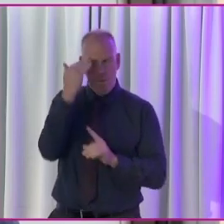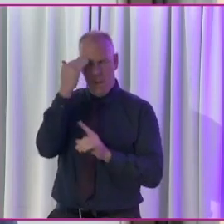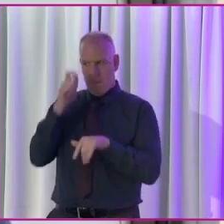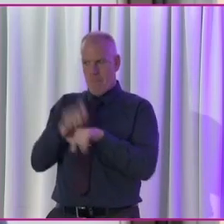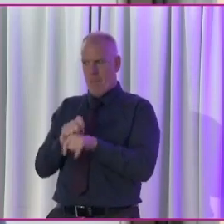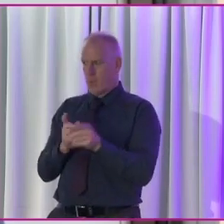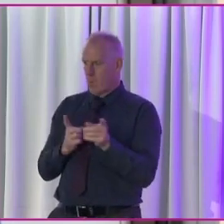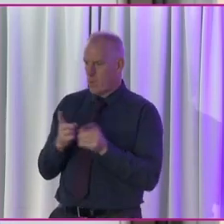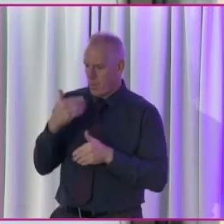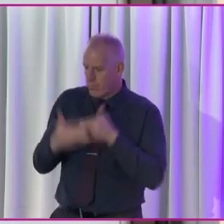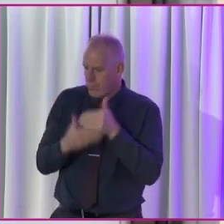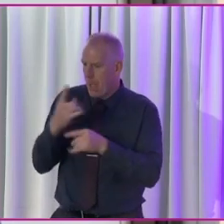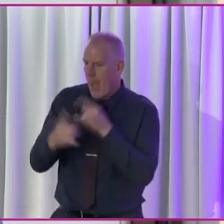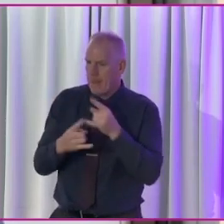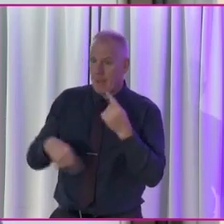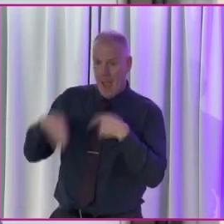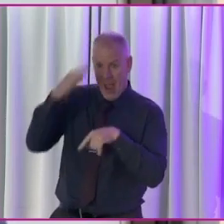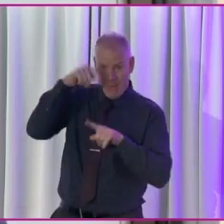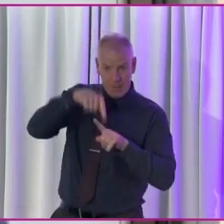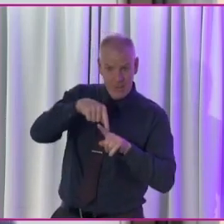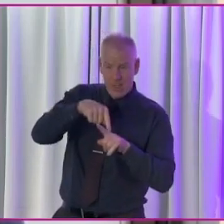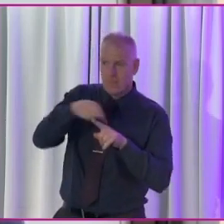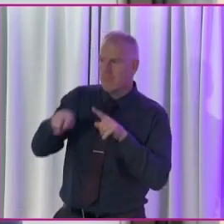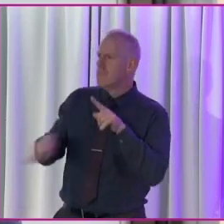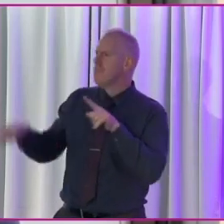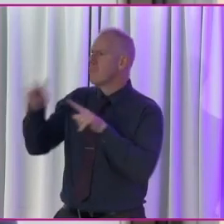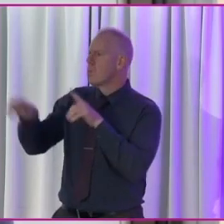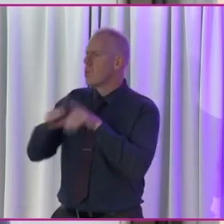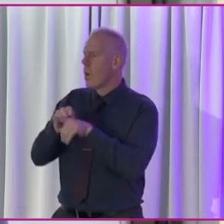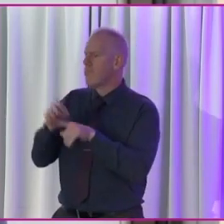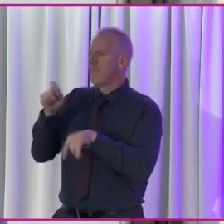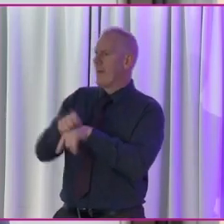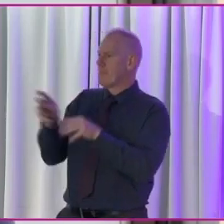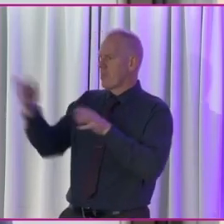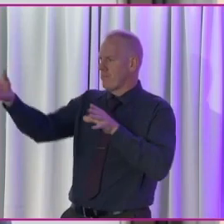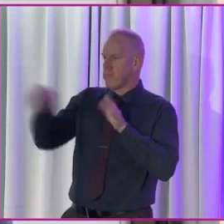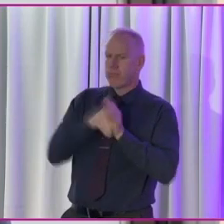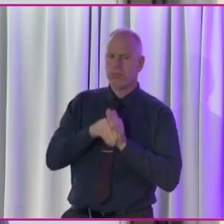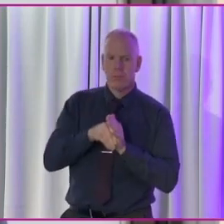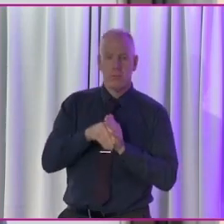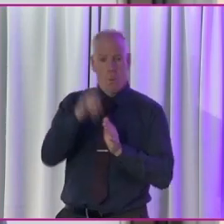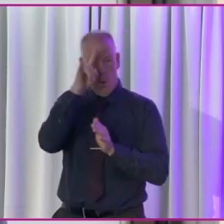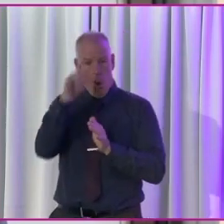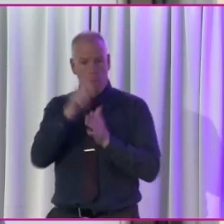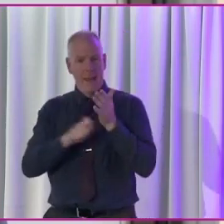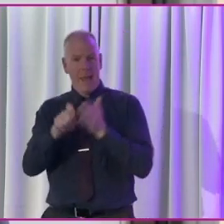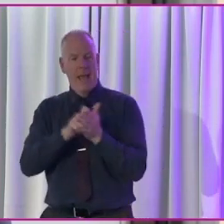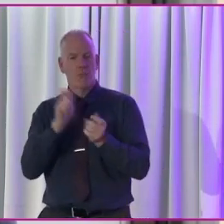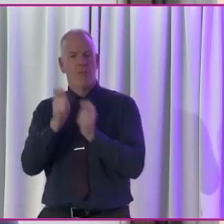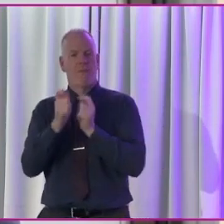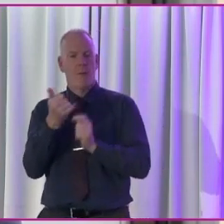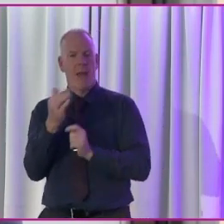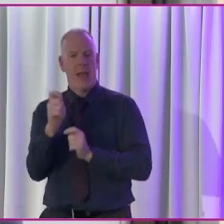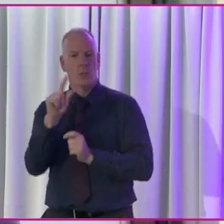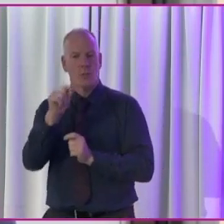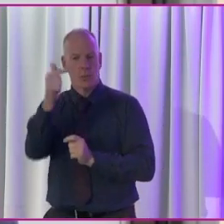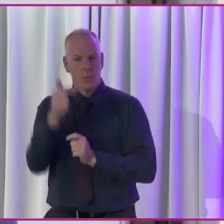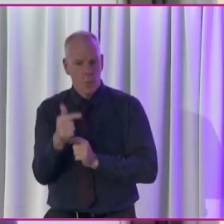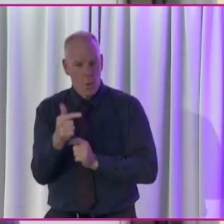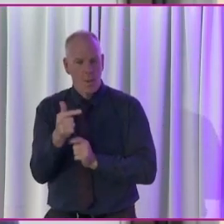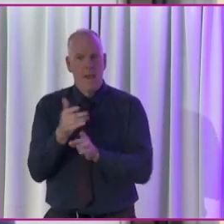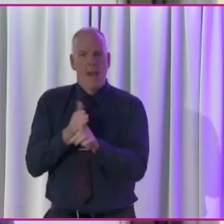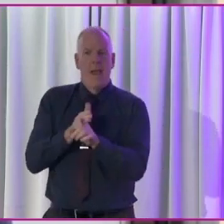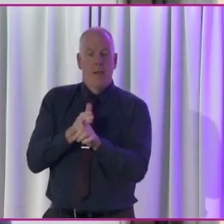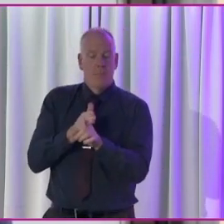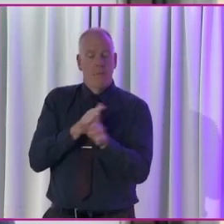best practice currently happening in Ireland and across Europe. I'm hopeful that the Electoral Reform Act 2022, brought